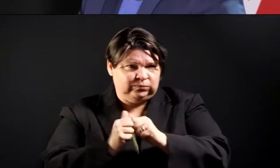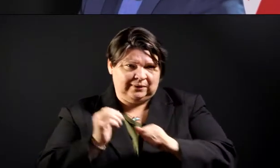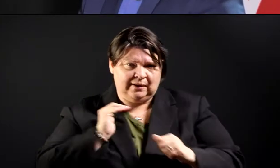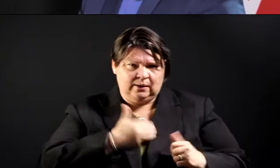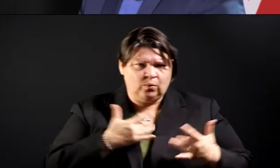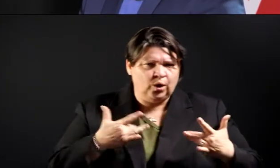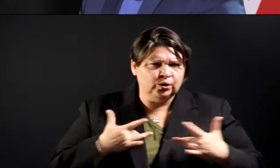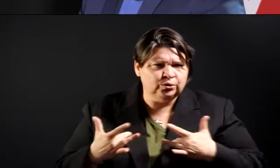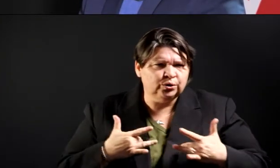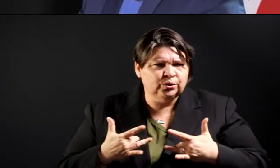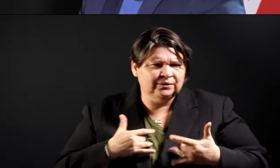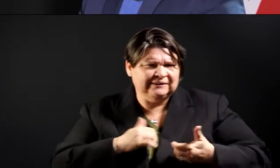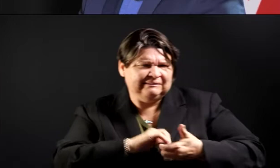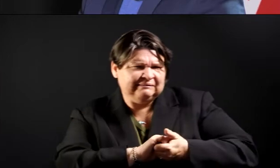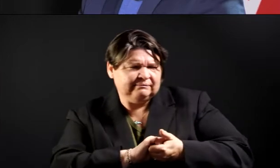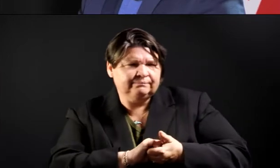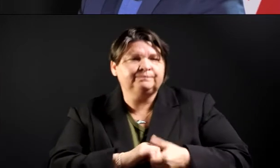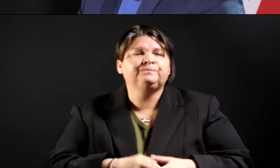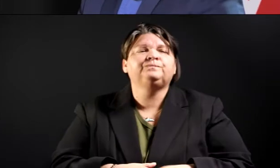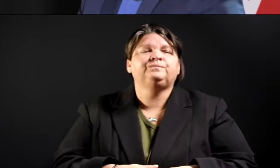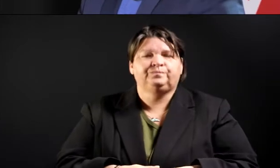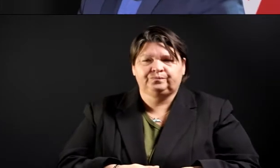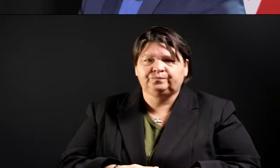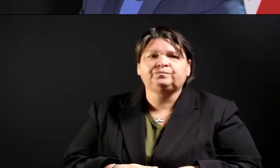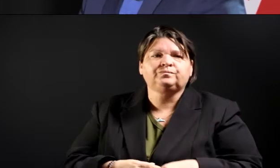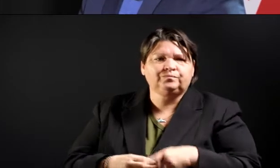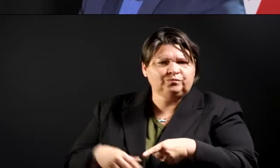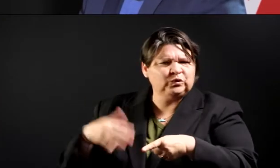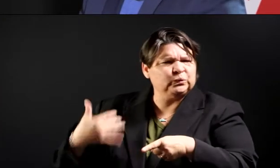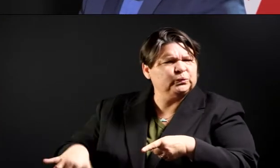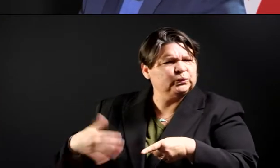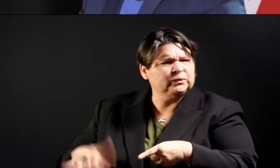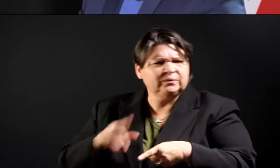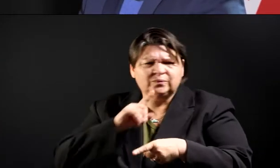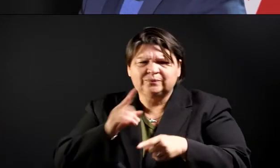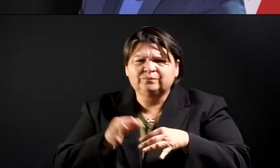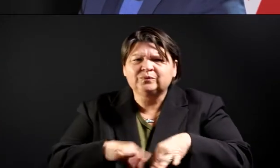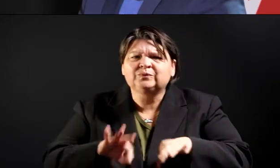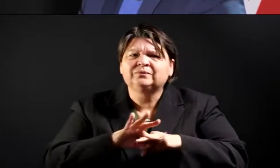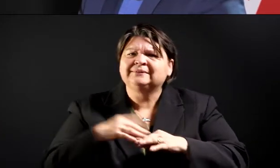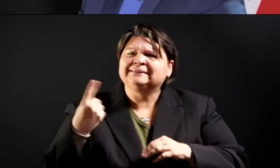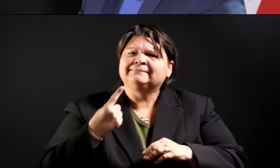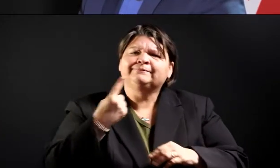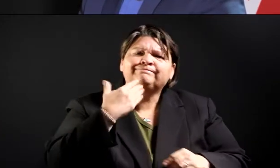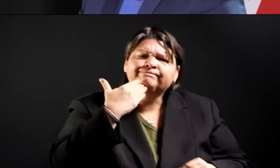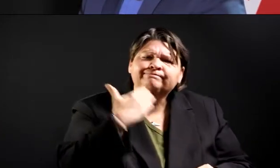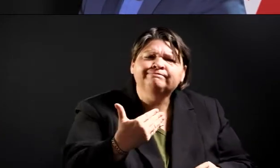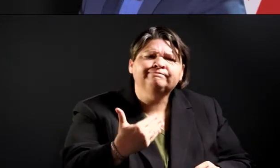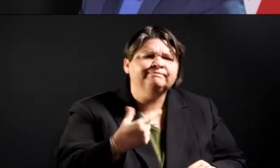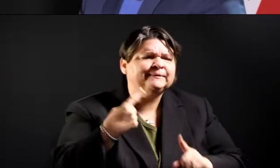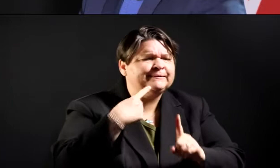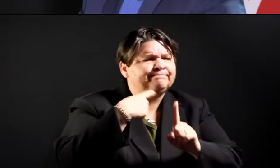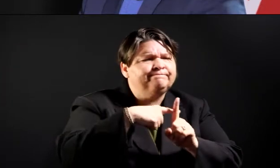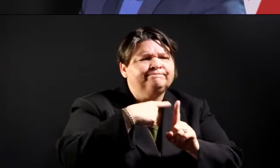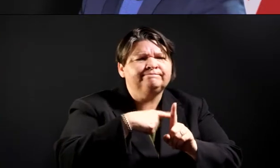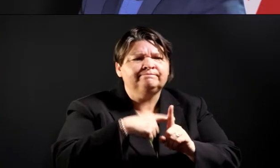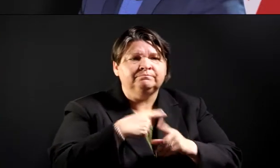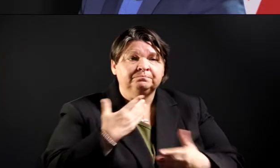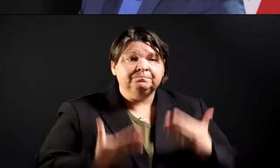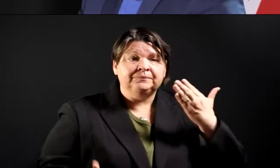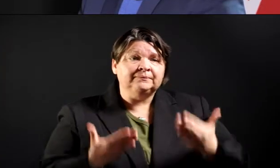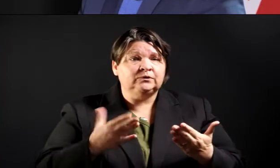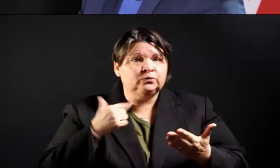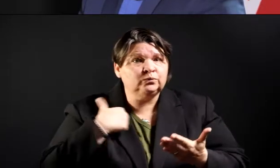know, you always want something good to come out of something like this. And maybe a new level of learning and building